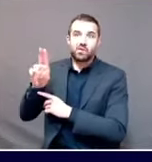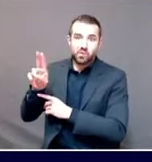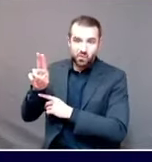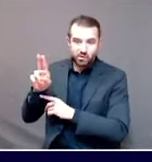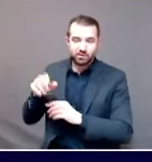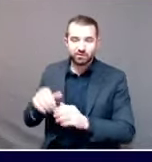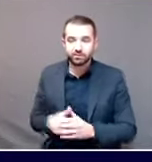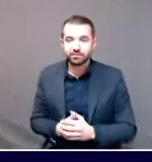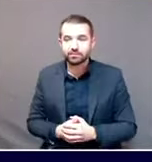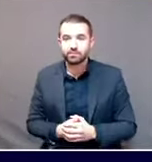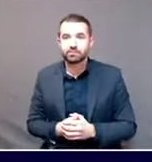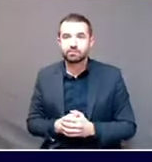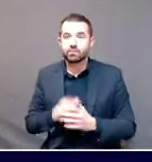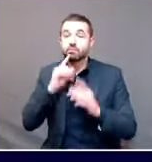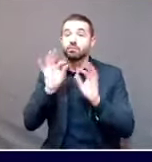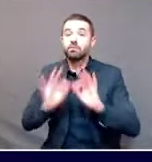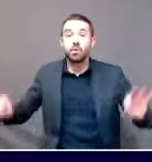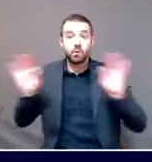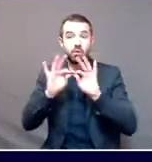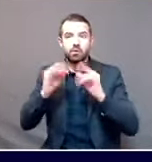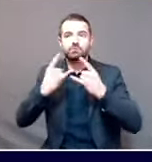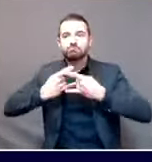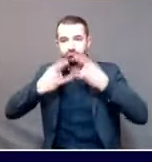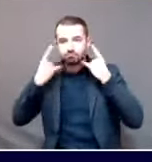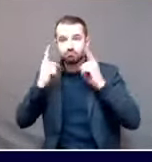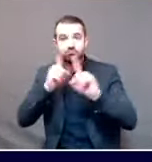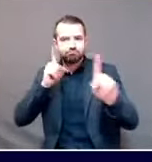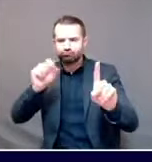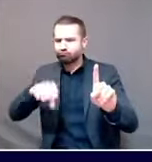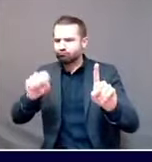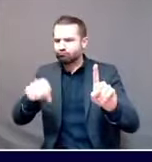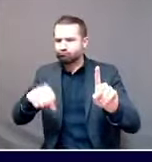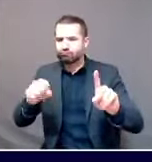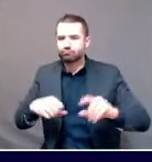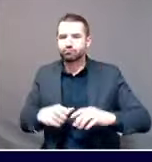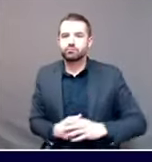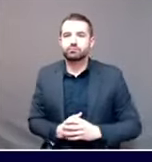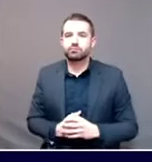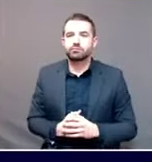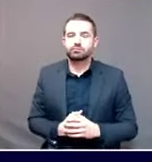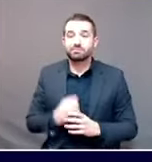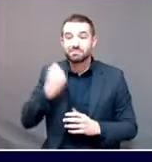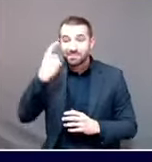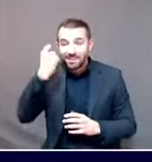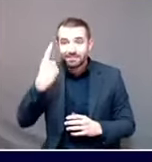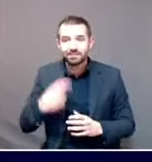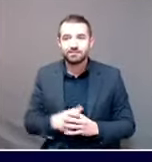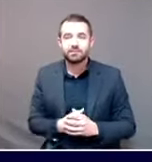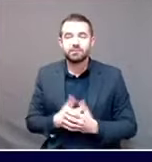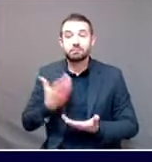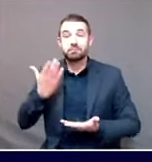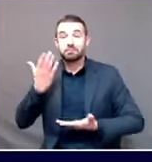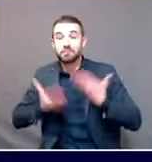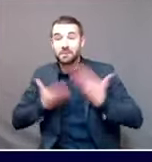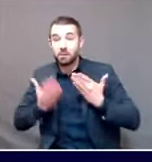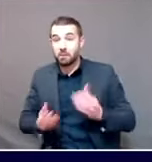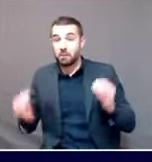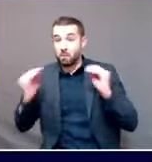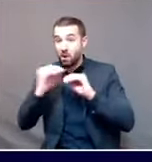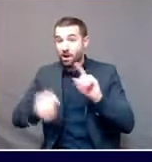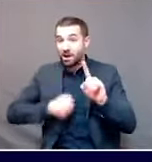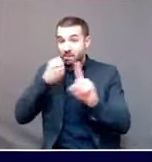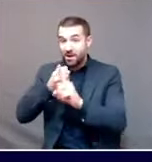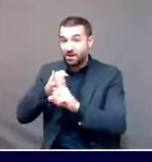but just bear in mind that the same step, the same measure, may have an outsized impact based on the fact that these